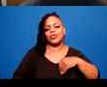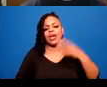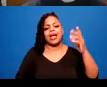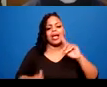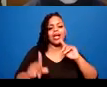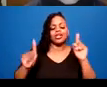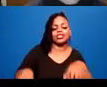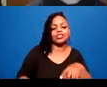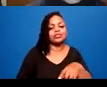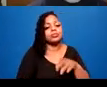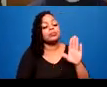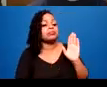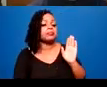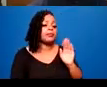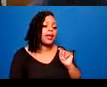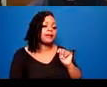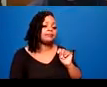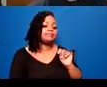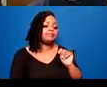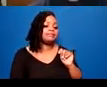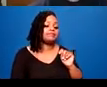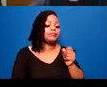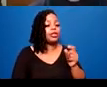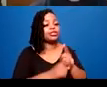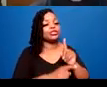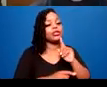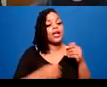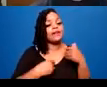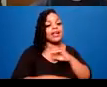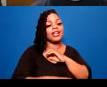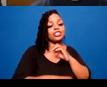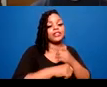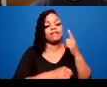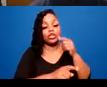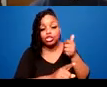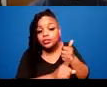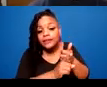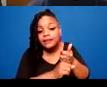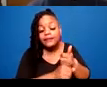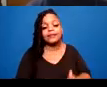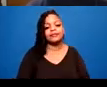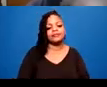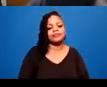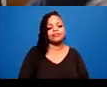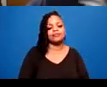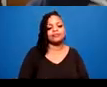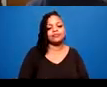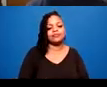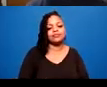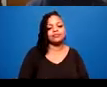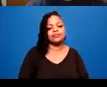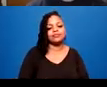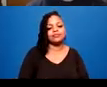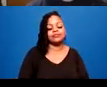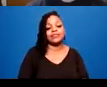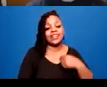yourself, because you are an entity as well. I think we, we, we in this conference are